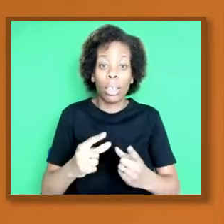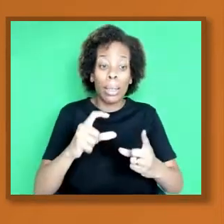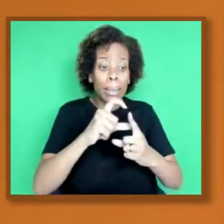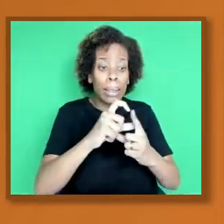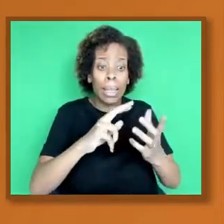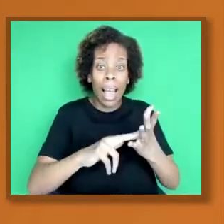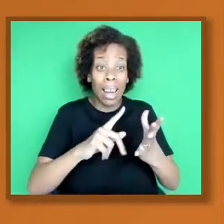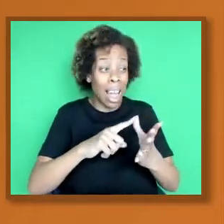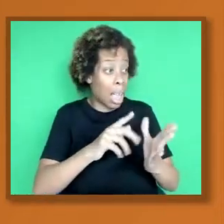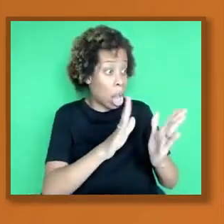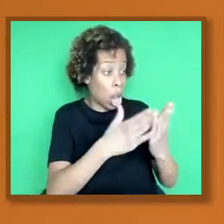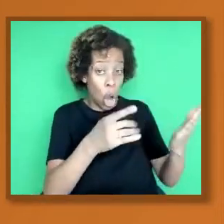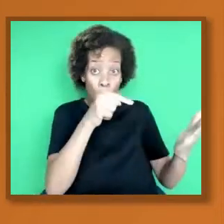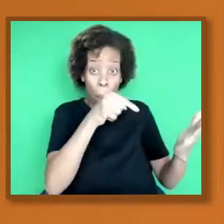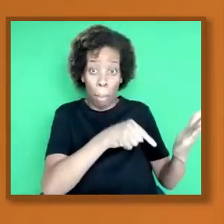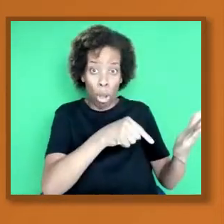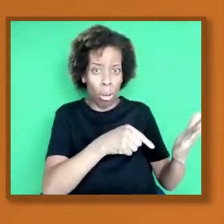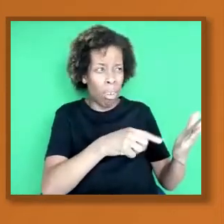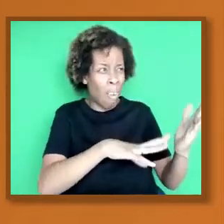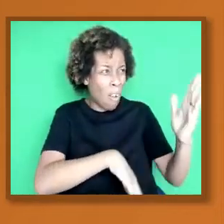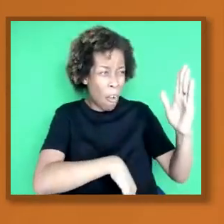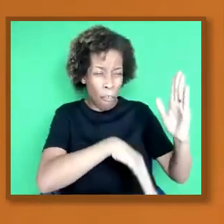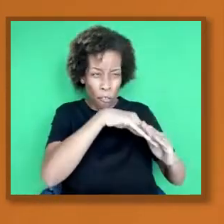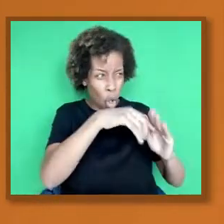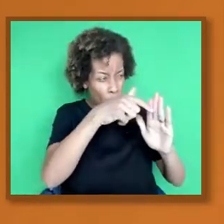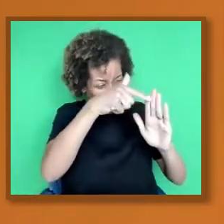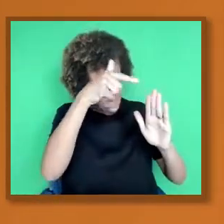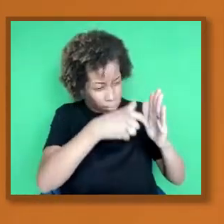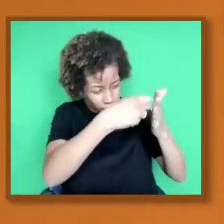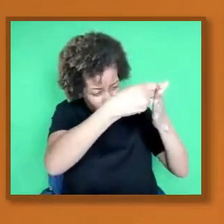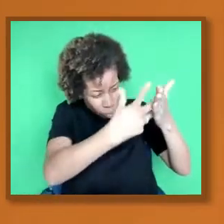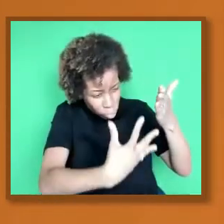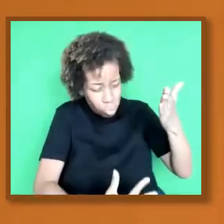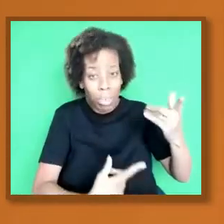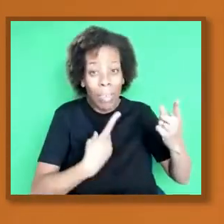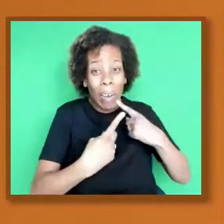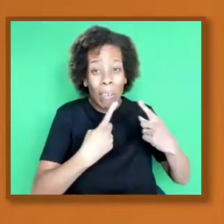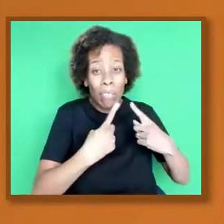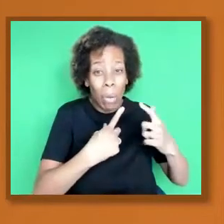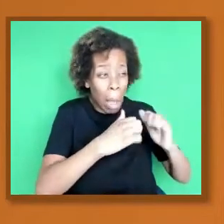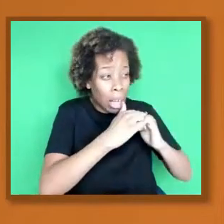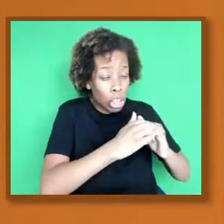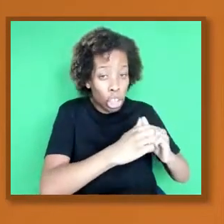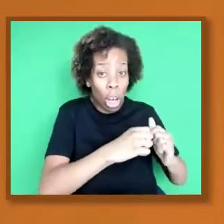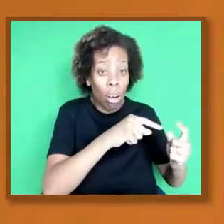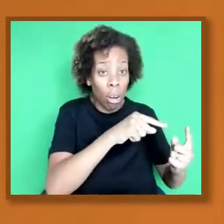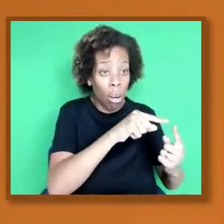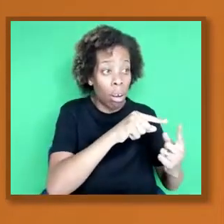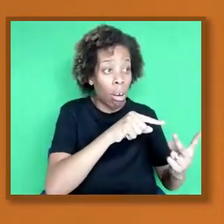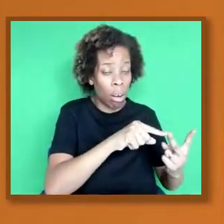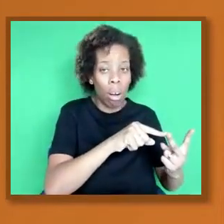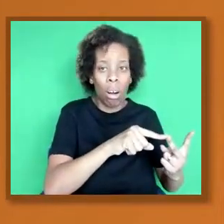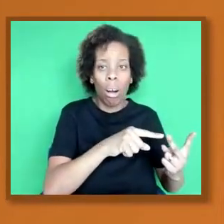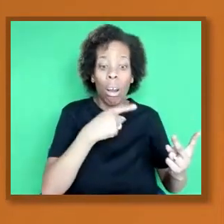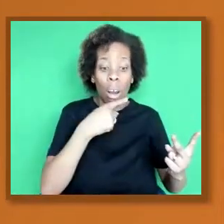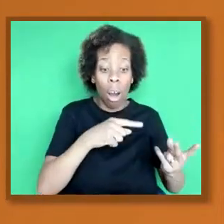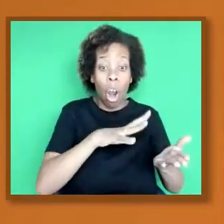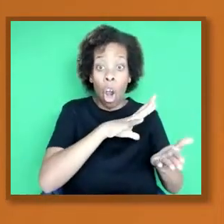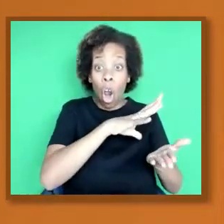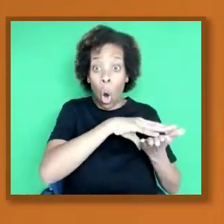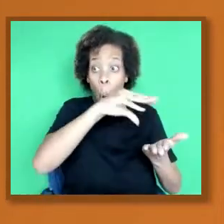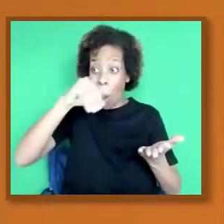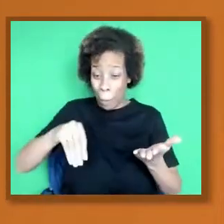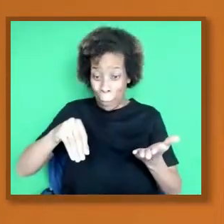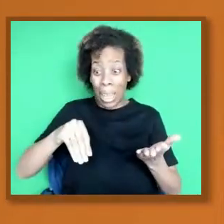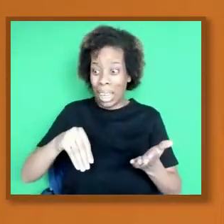the information. You make a photocopy, that's the message, because you don't want to dirty up the book with all the flour and stuff. And